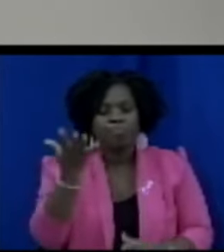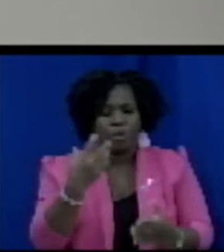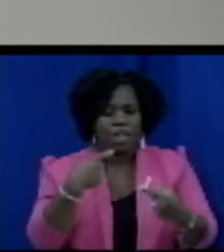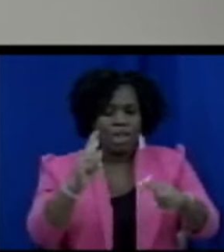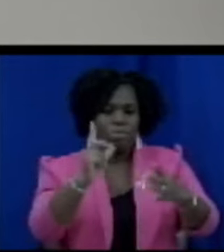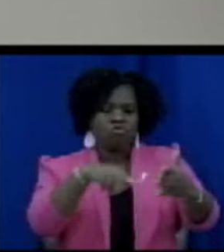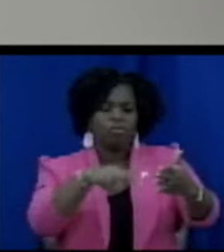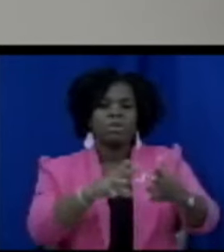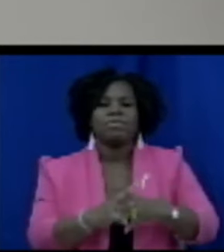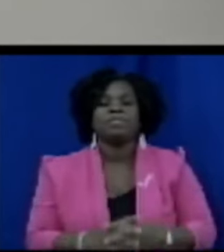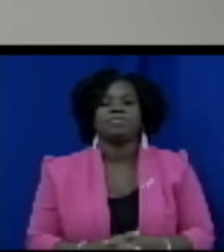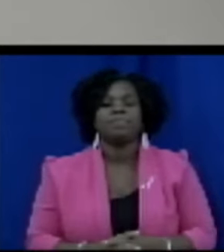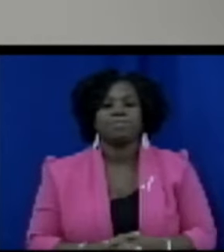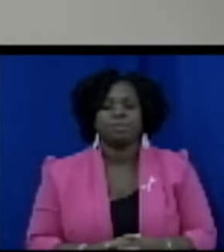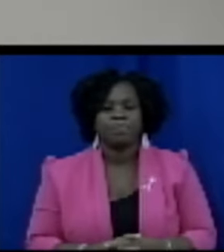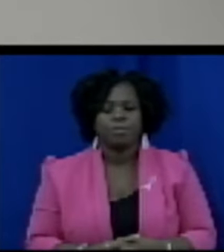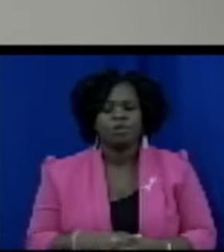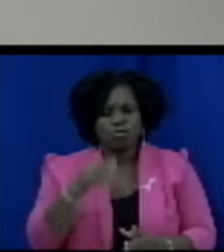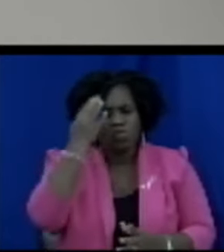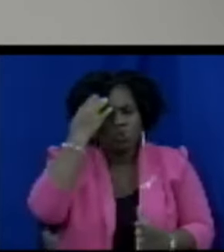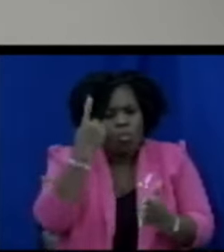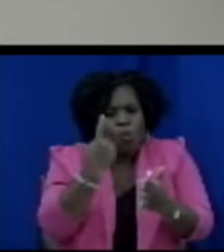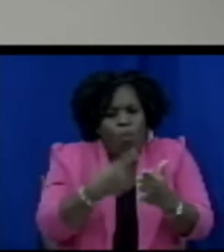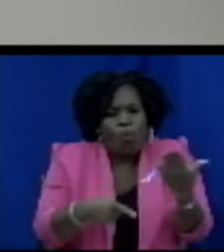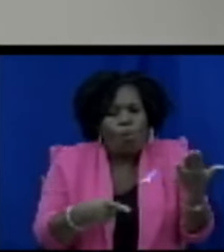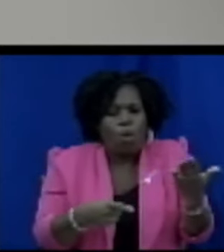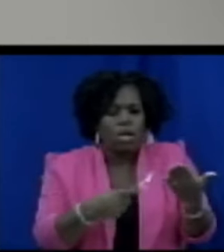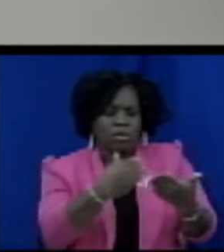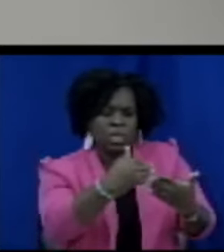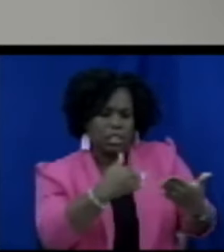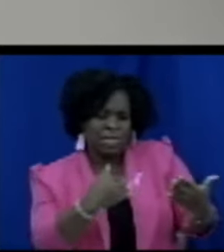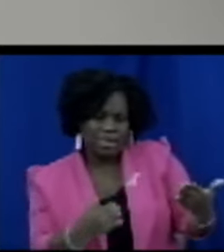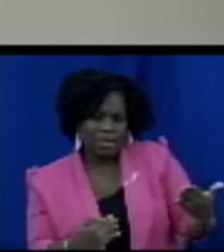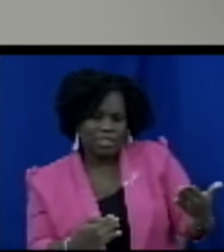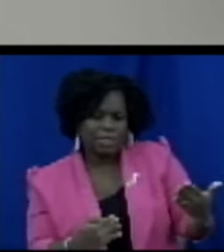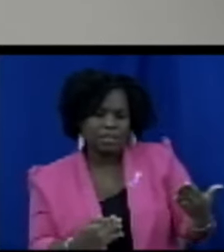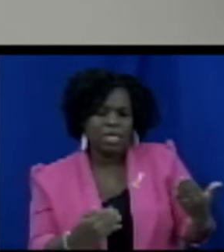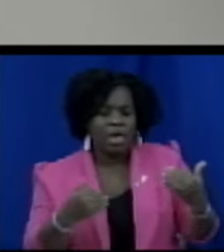following is aware of what the composition of the board